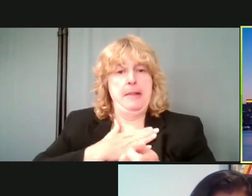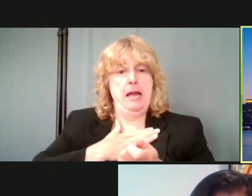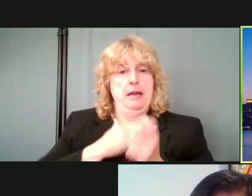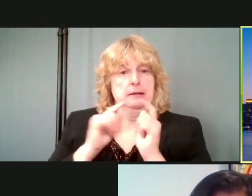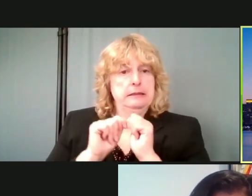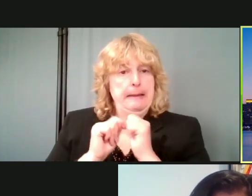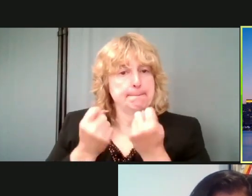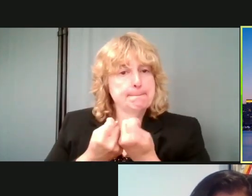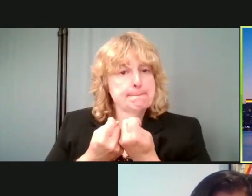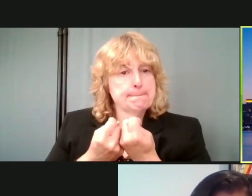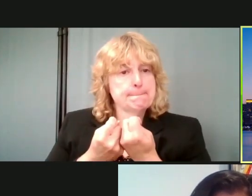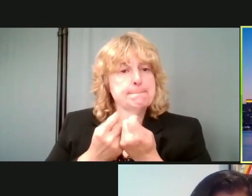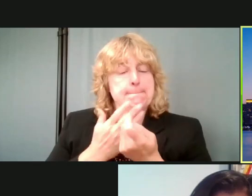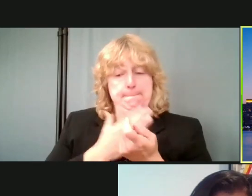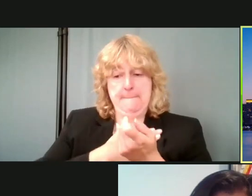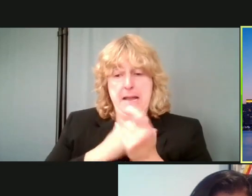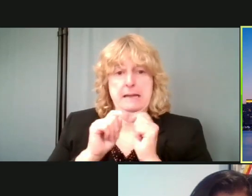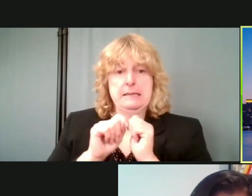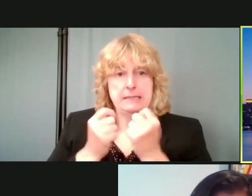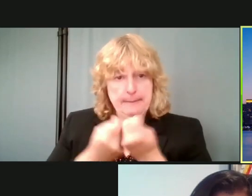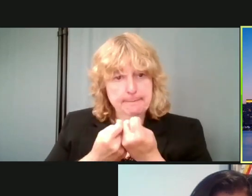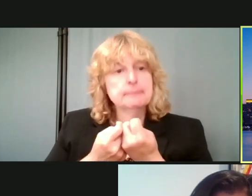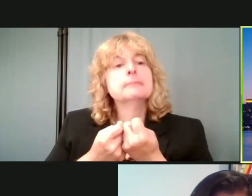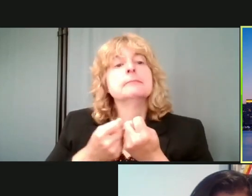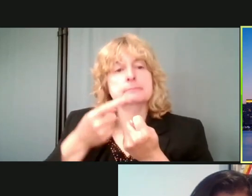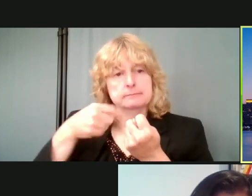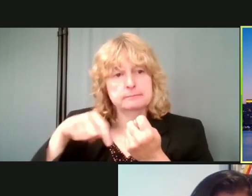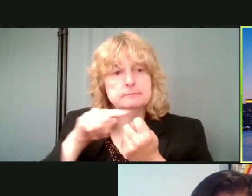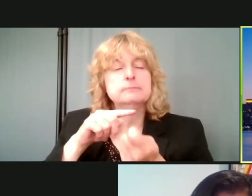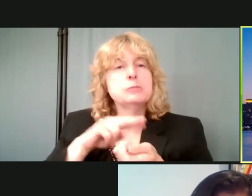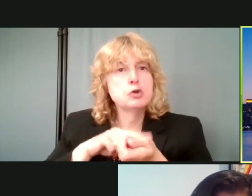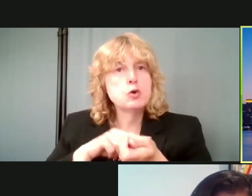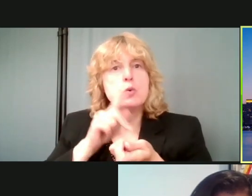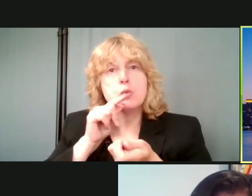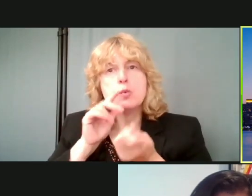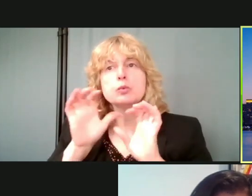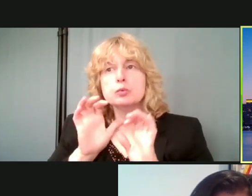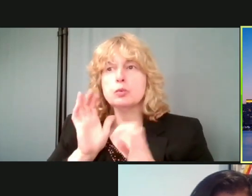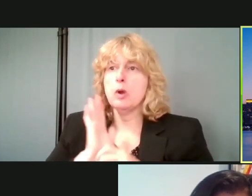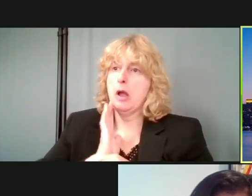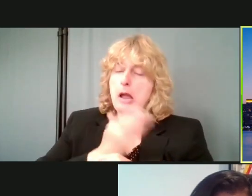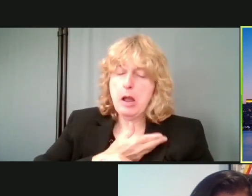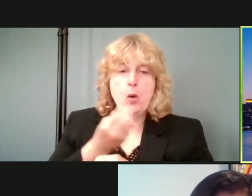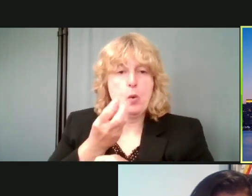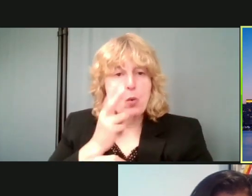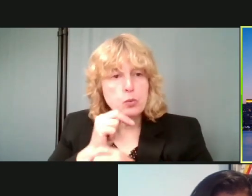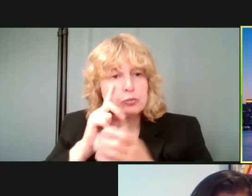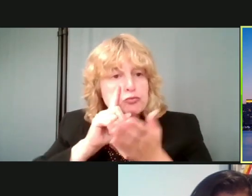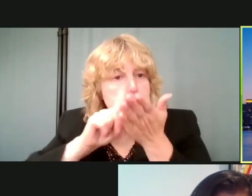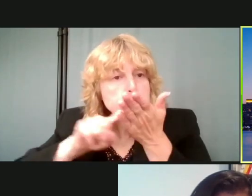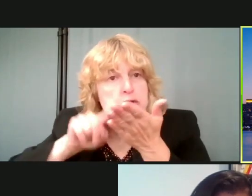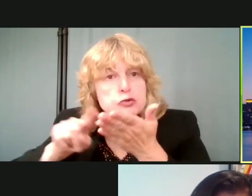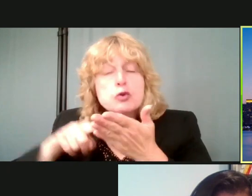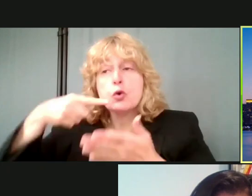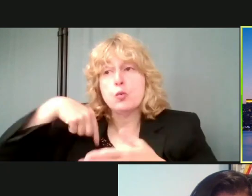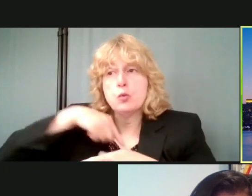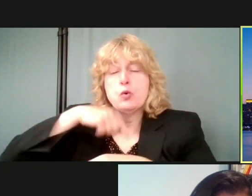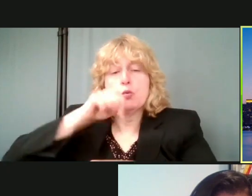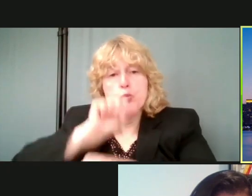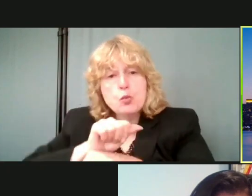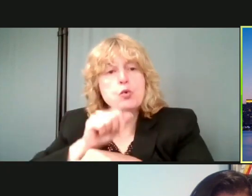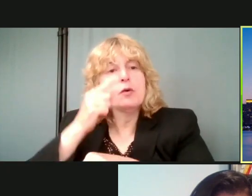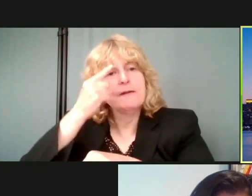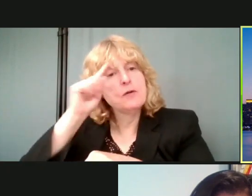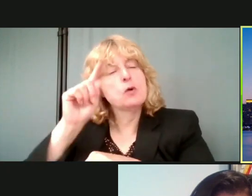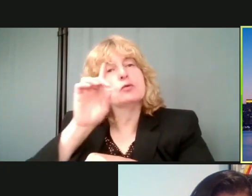consist of five nurses. We do our own research. We work for the Detroit Health Department separately.